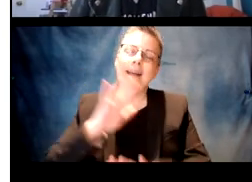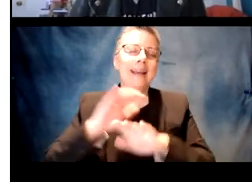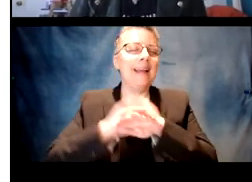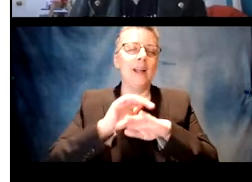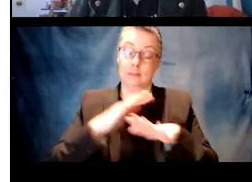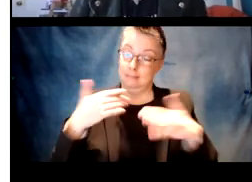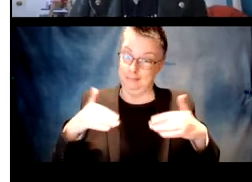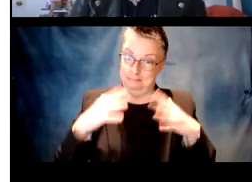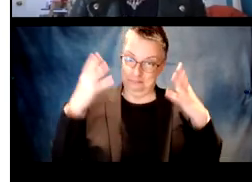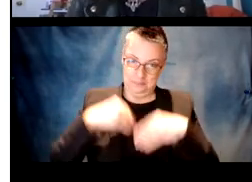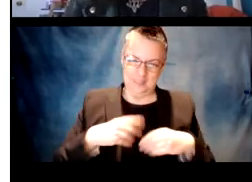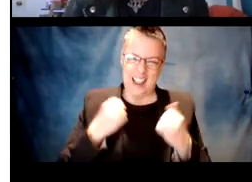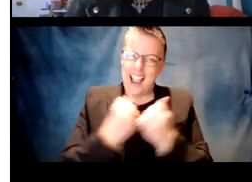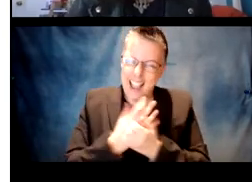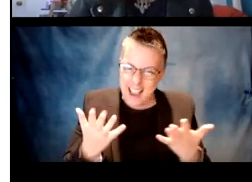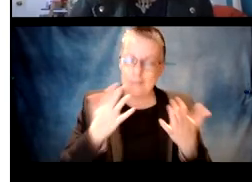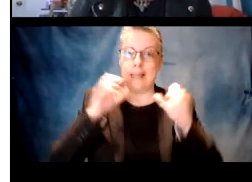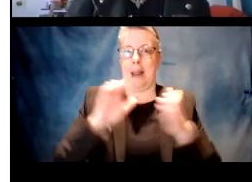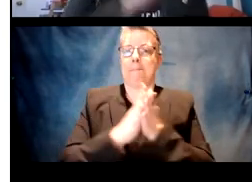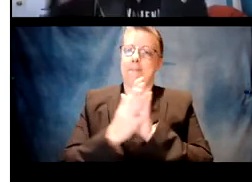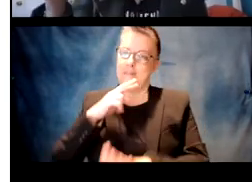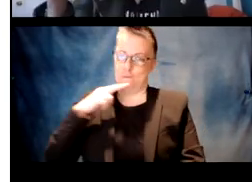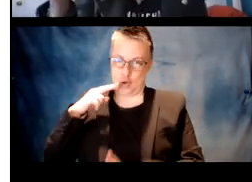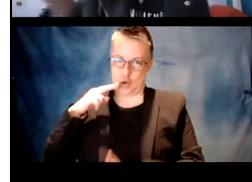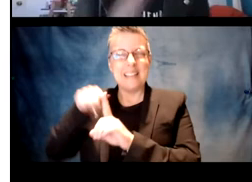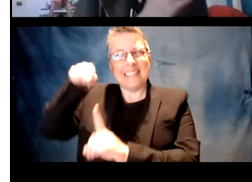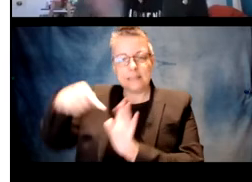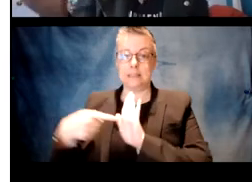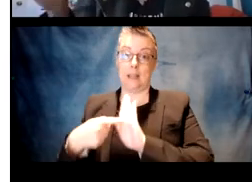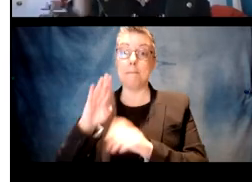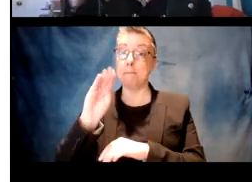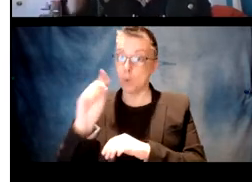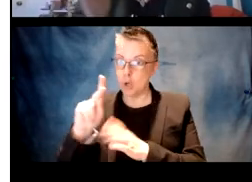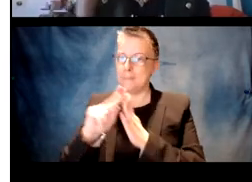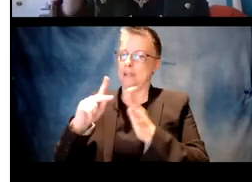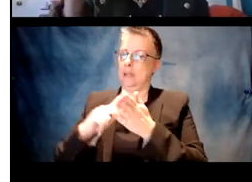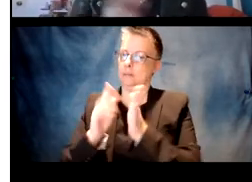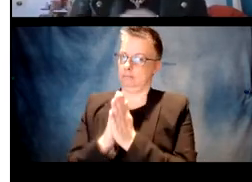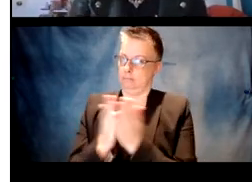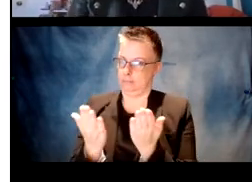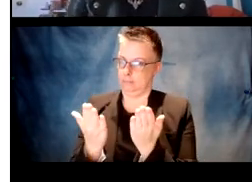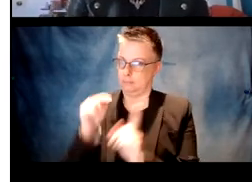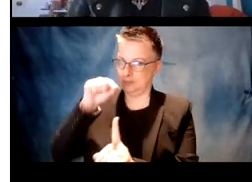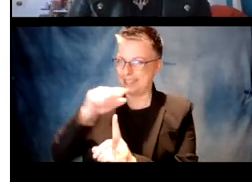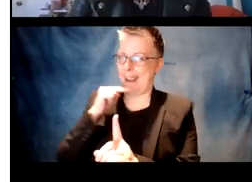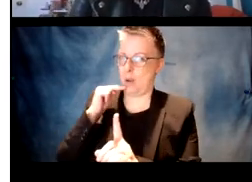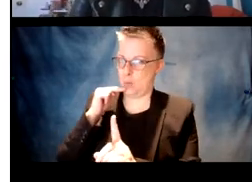know, performance, whatever, in English. So English has this beautiful quality where we can like make everything a verb.